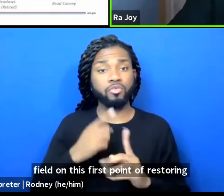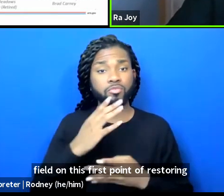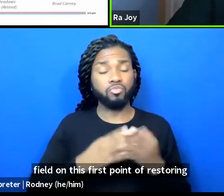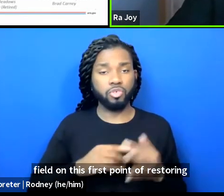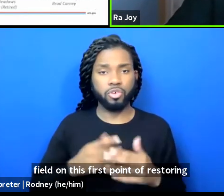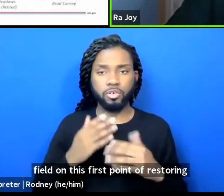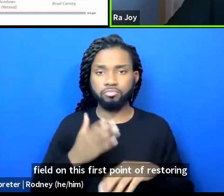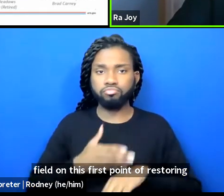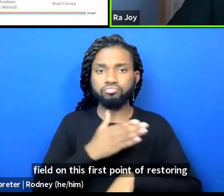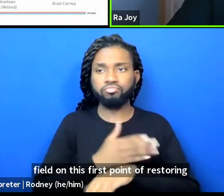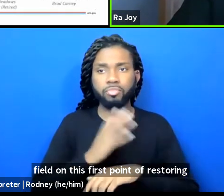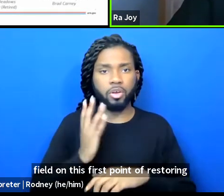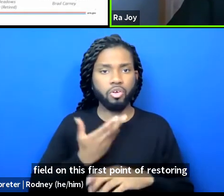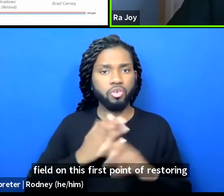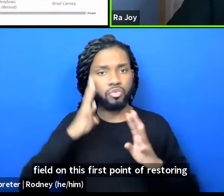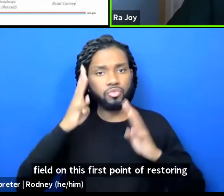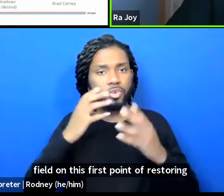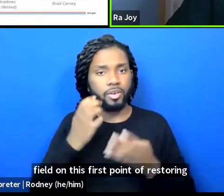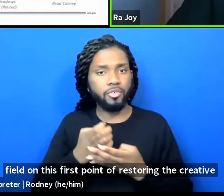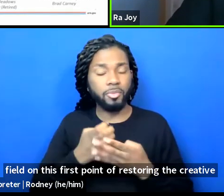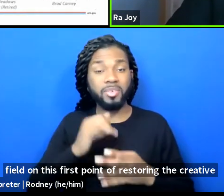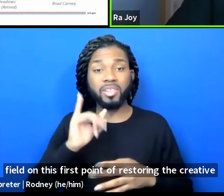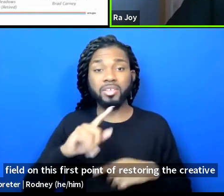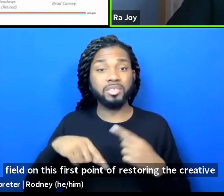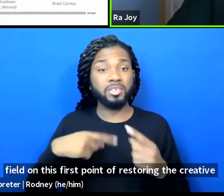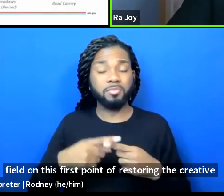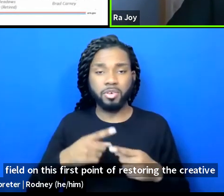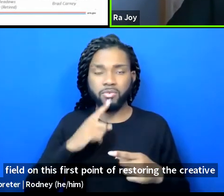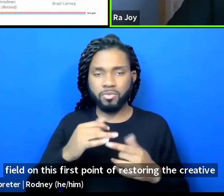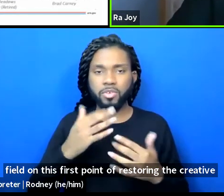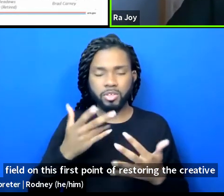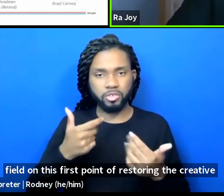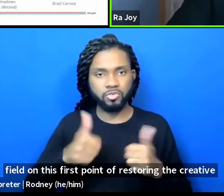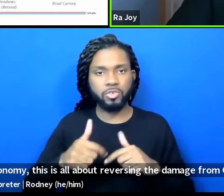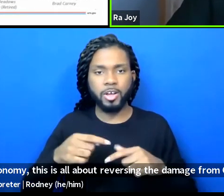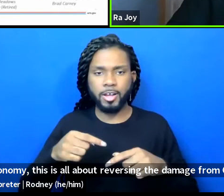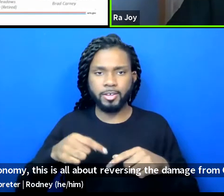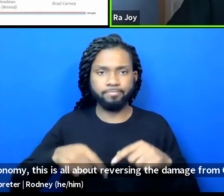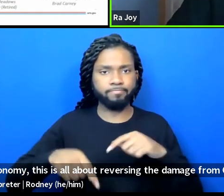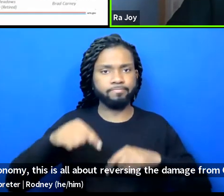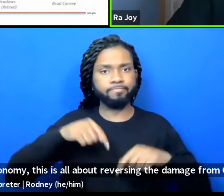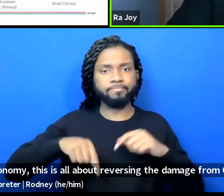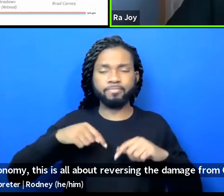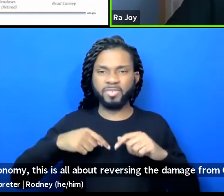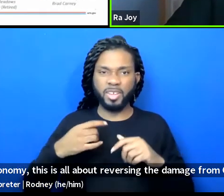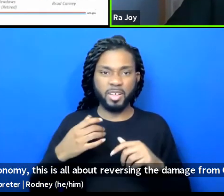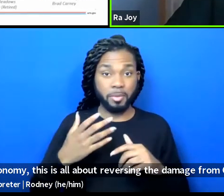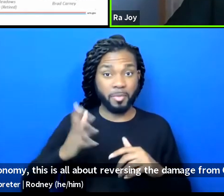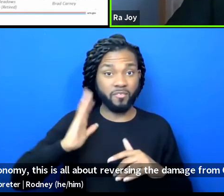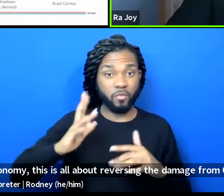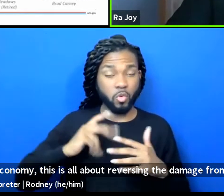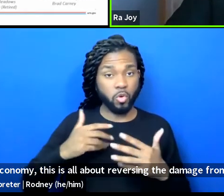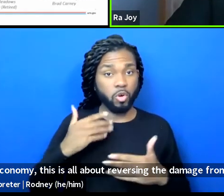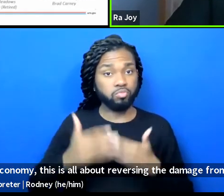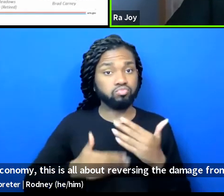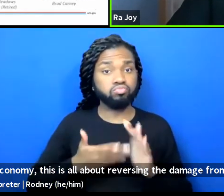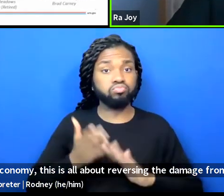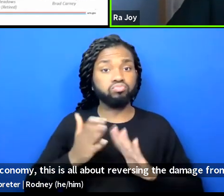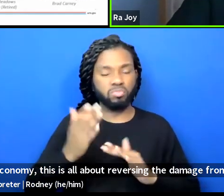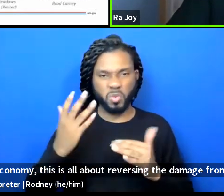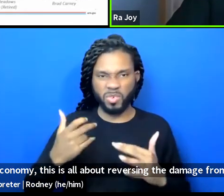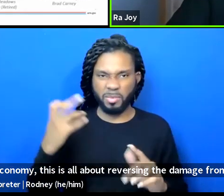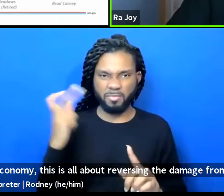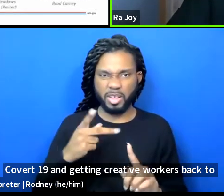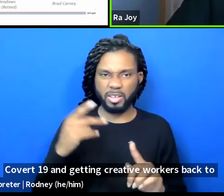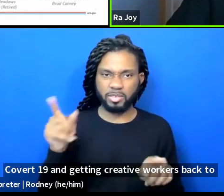creative economy, this is all about reversing the damage from COVID-19 and getting creative workers back to work.